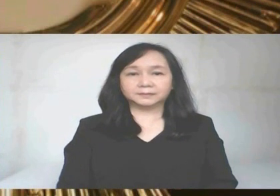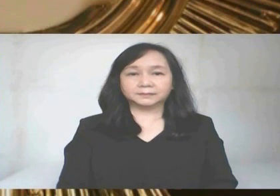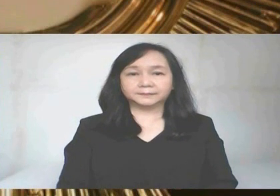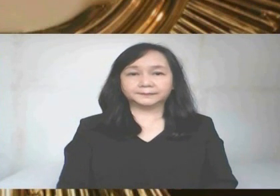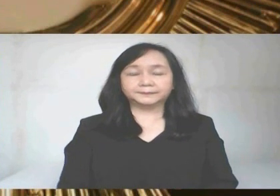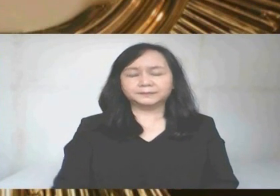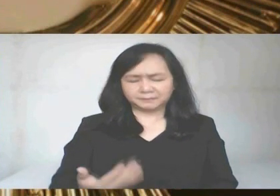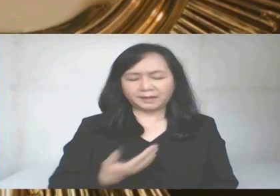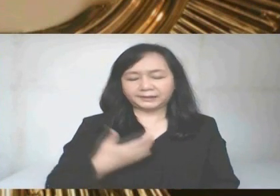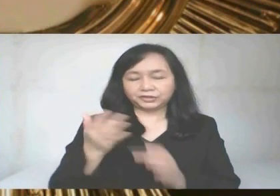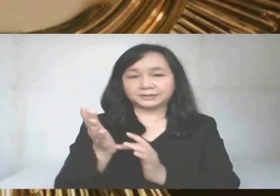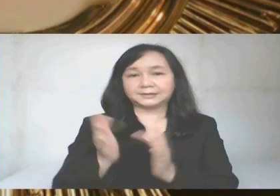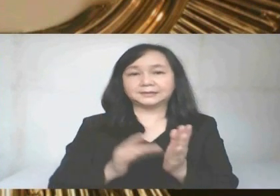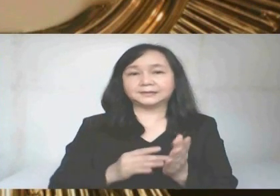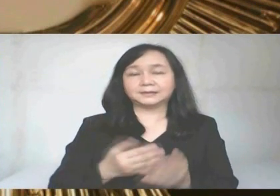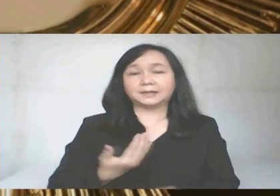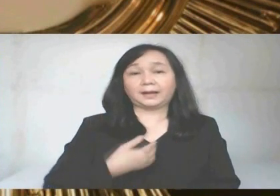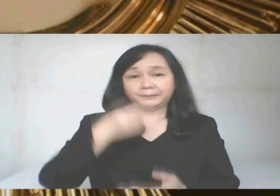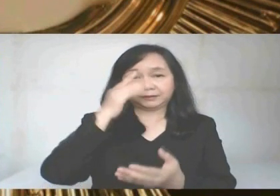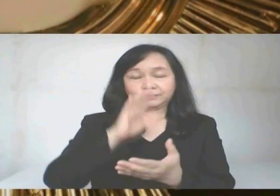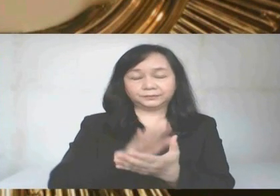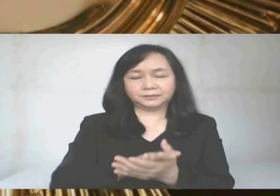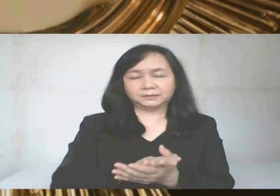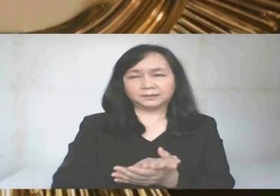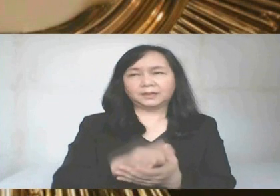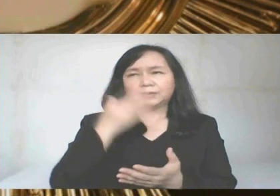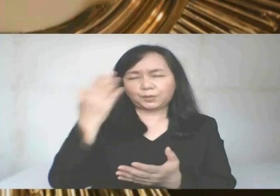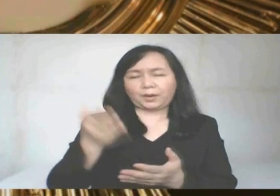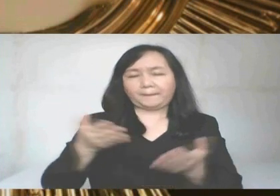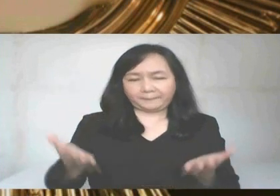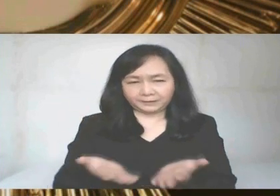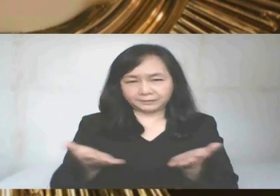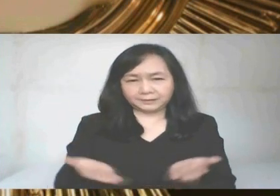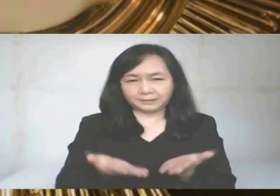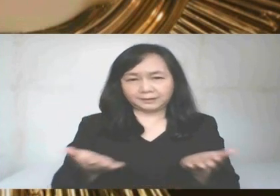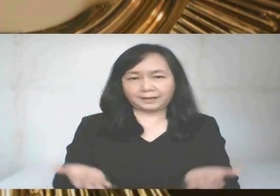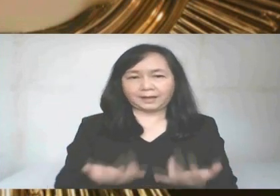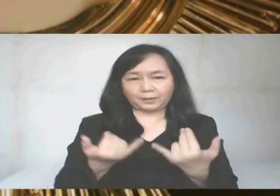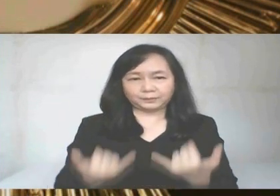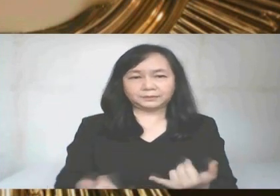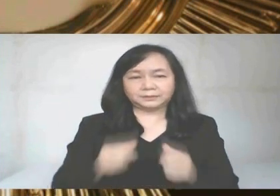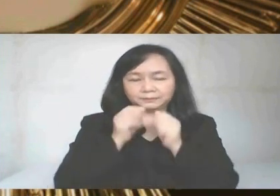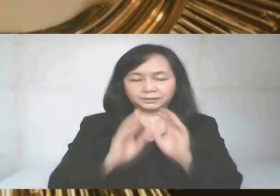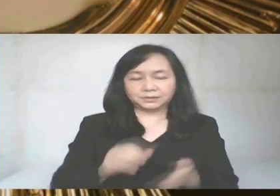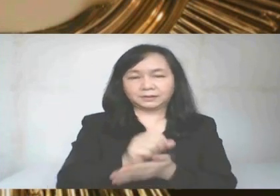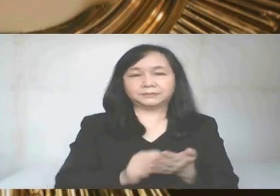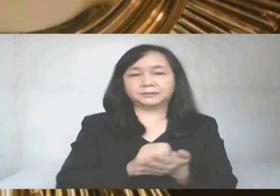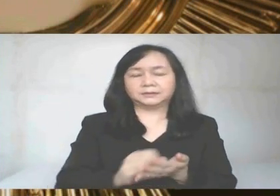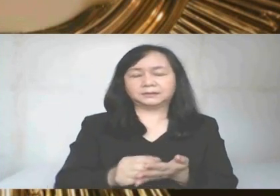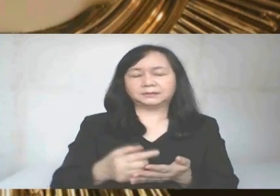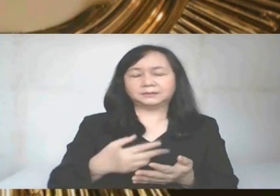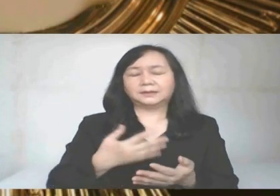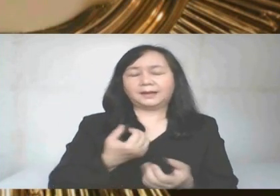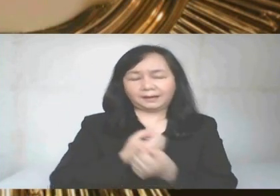My Jesus, I believe that thou art present in the blessed sacrament. I love thee above all things,